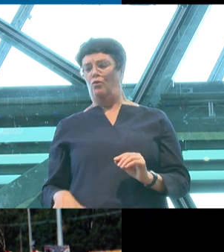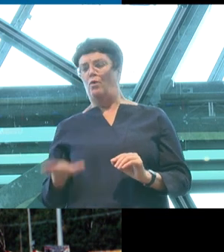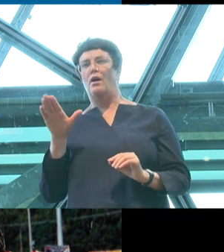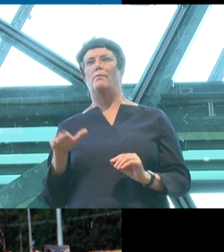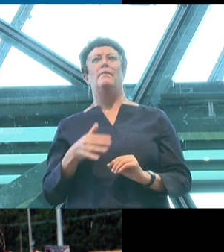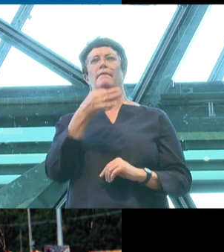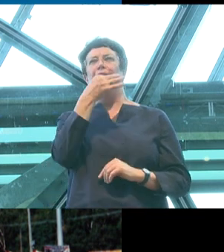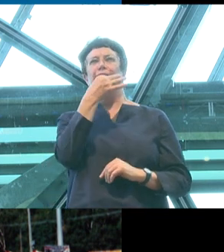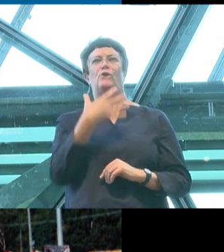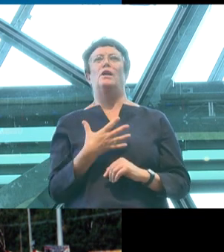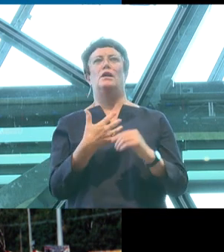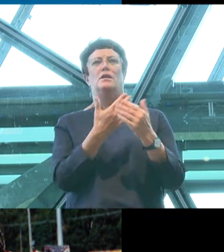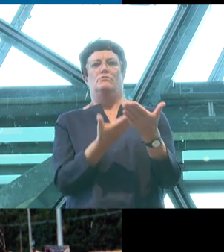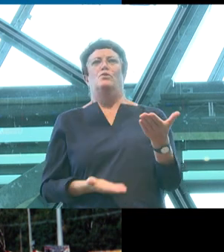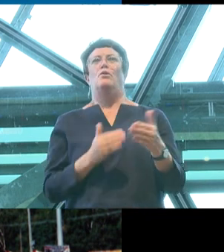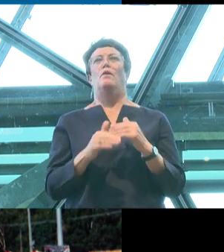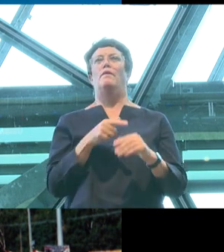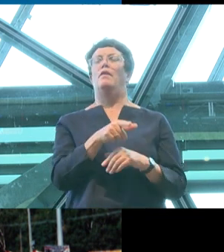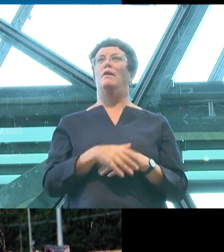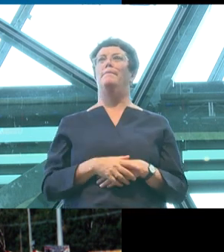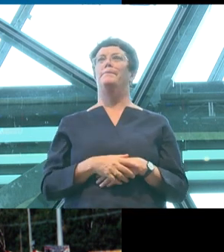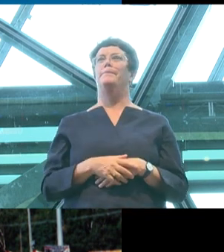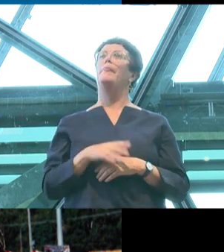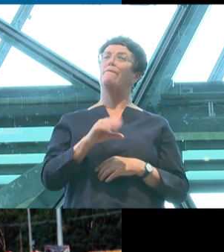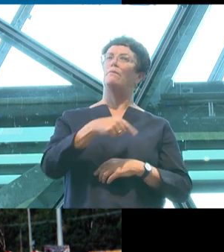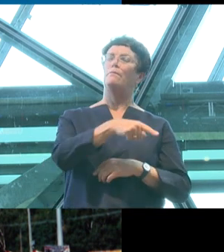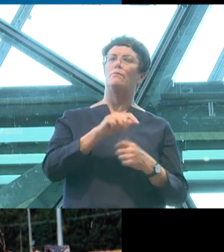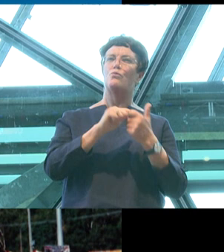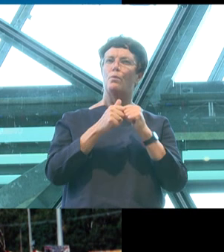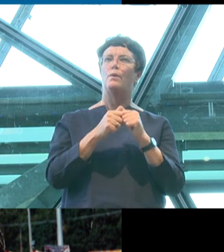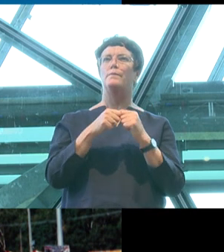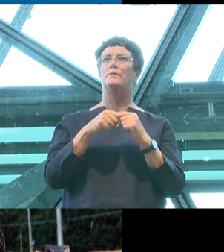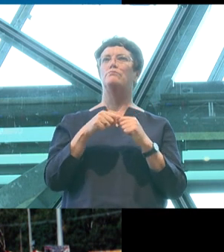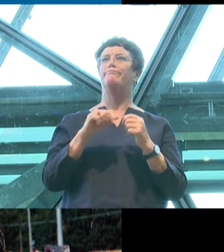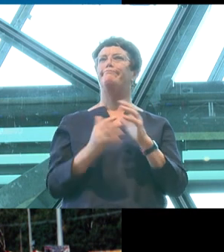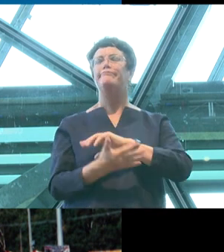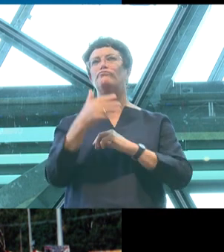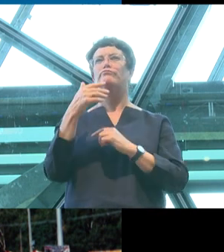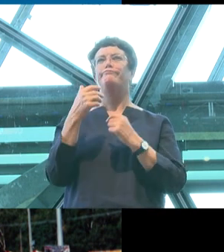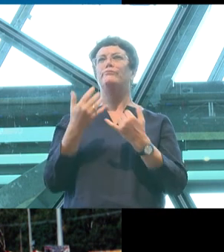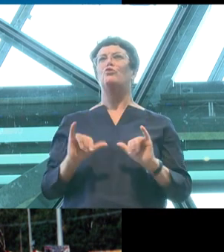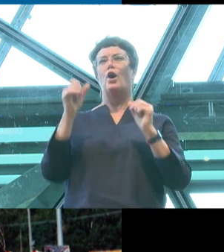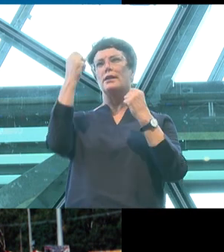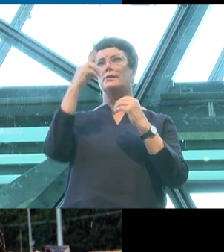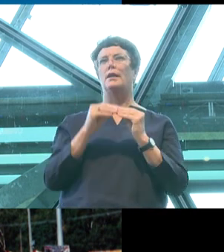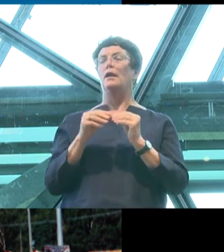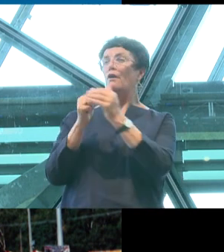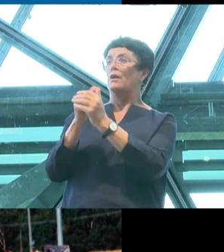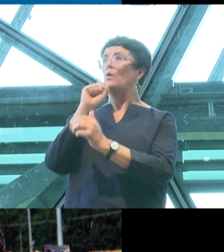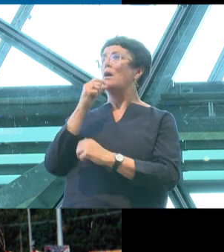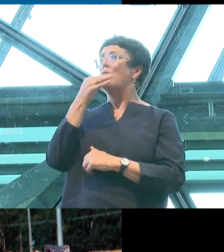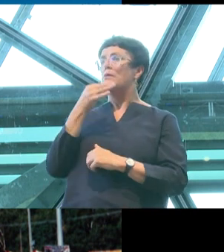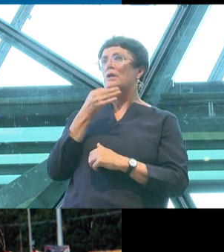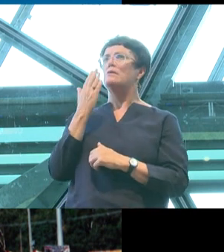And that leads to problems and misunderstandings. When my friends would ask me in the schoolyard whether I felt more Asian or Australian,